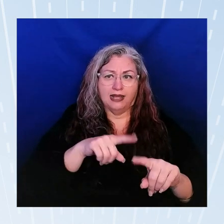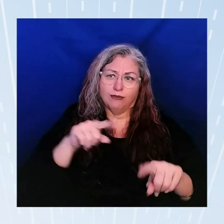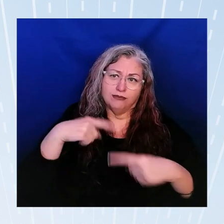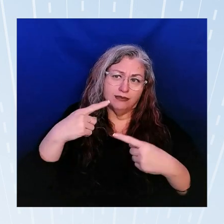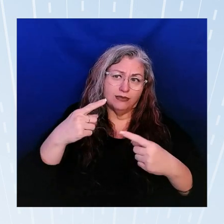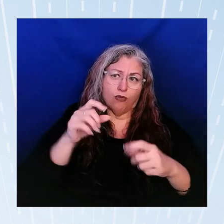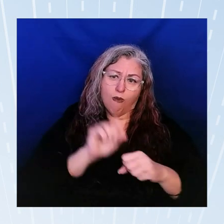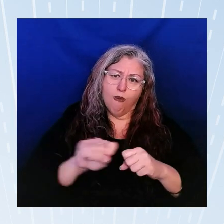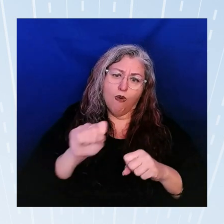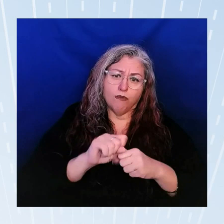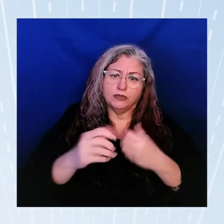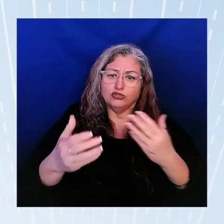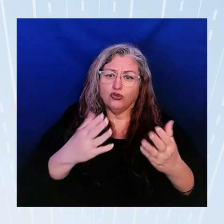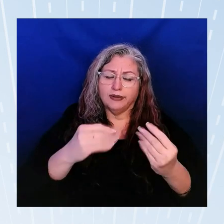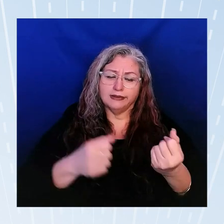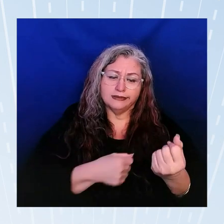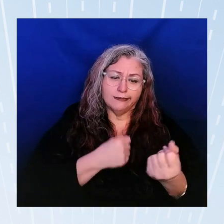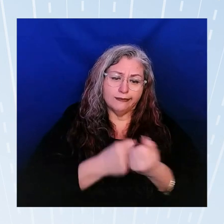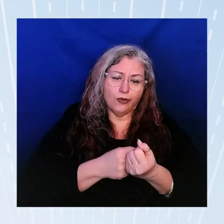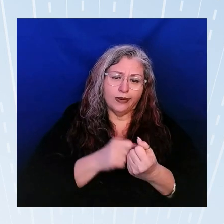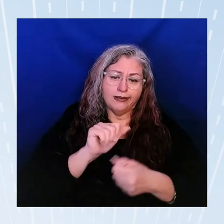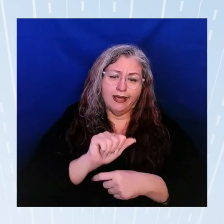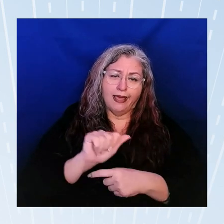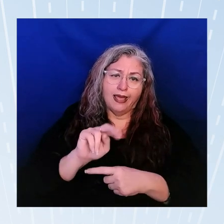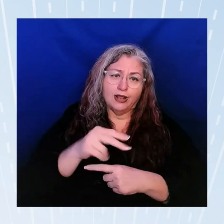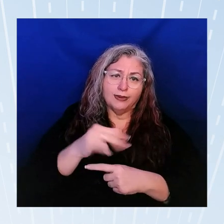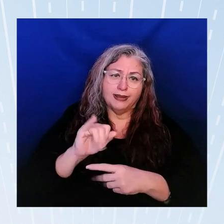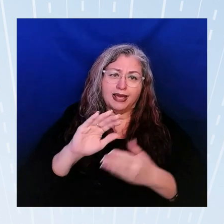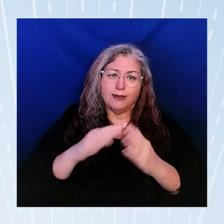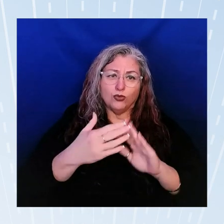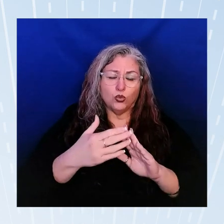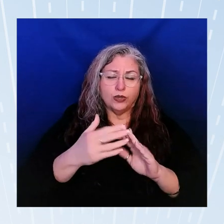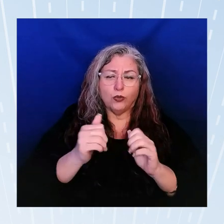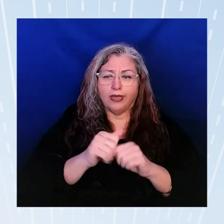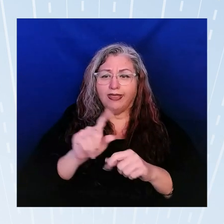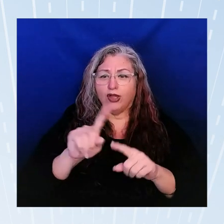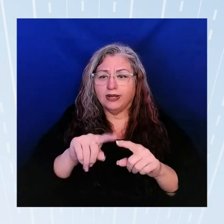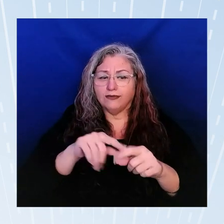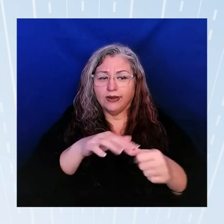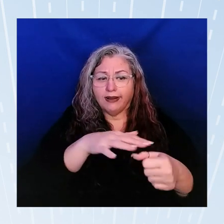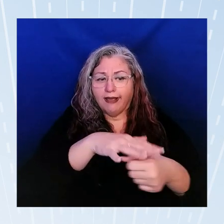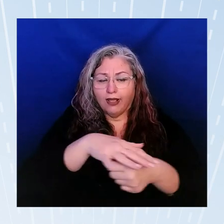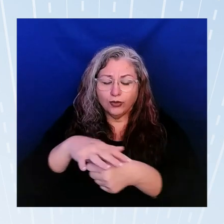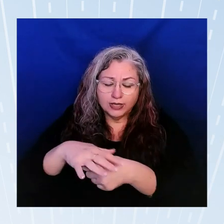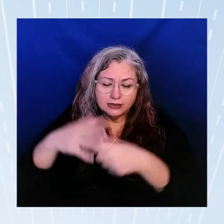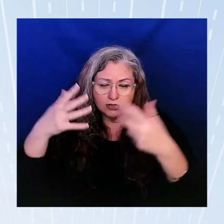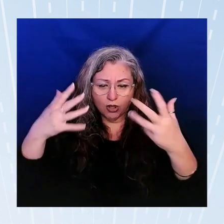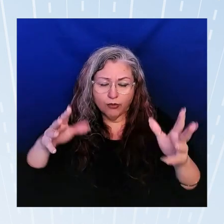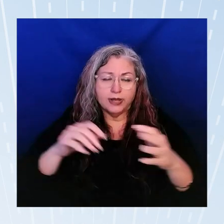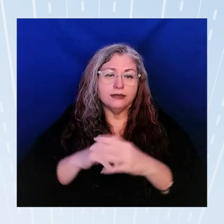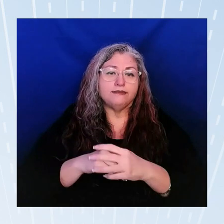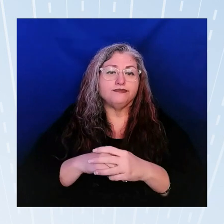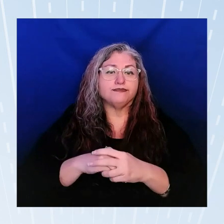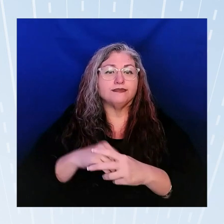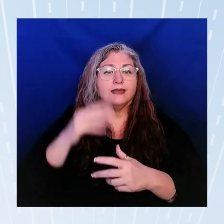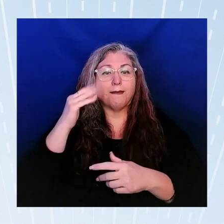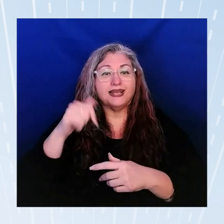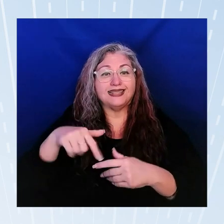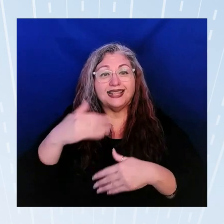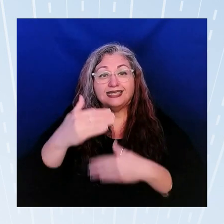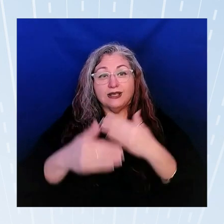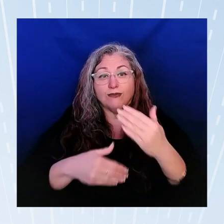they've been serving and supporting the the AA and HPI communities in their respective territories and areas it's just because this process is